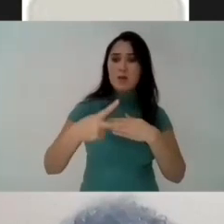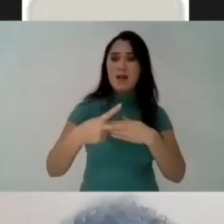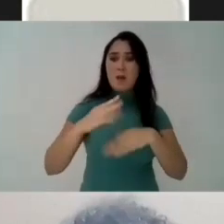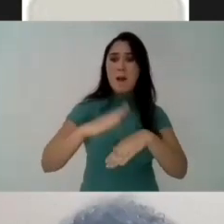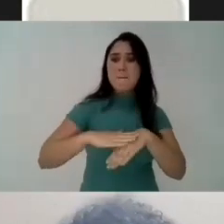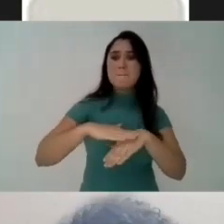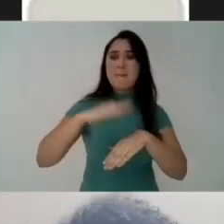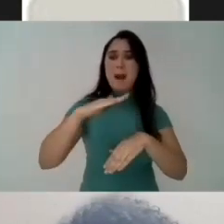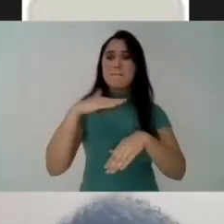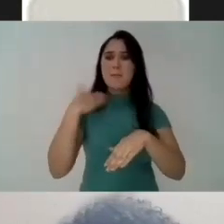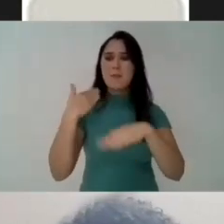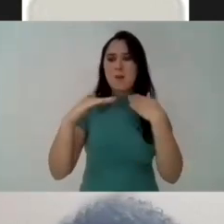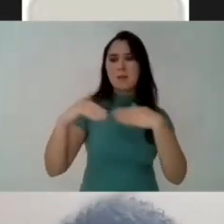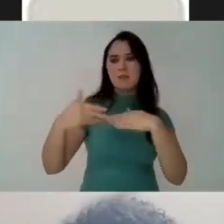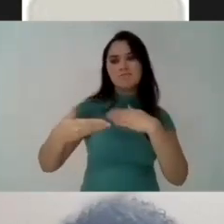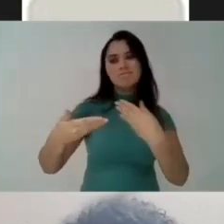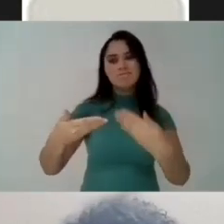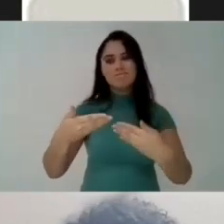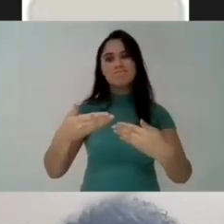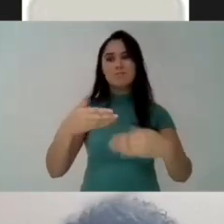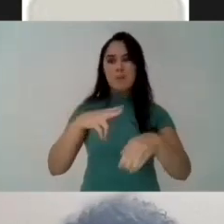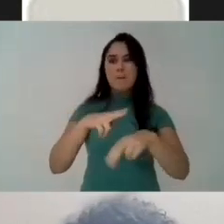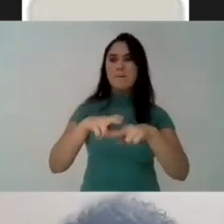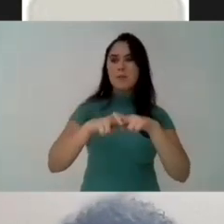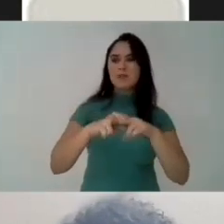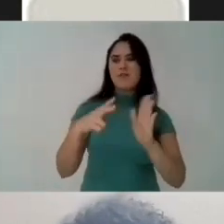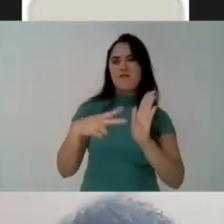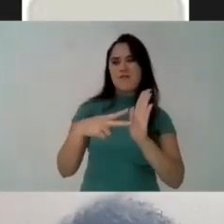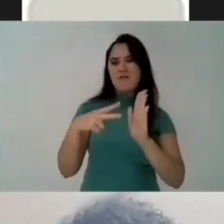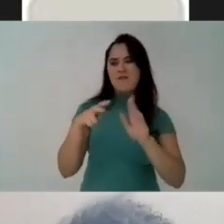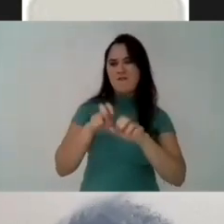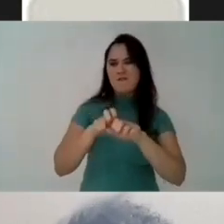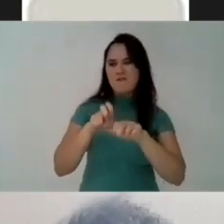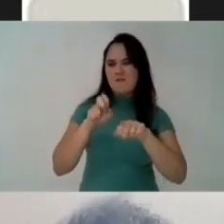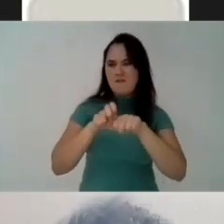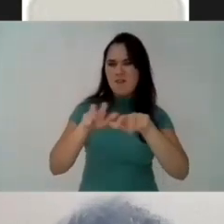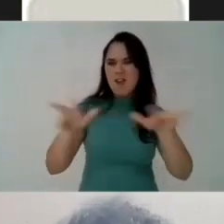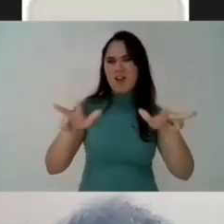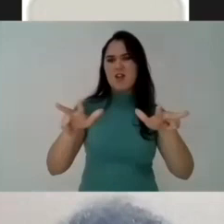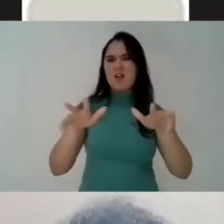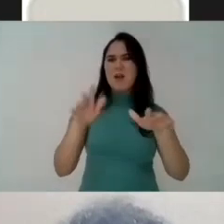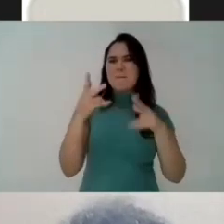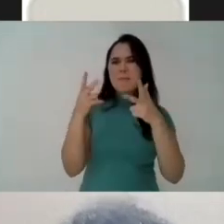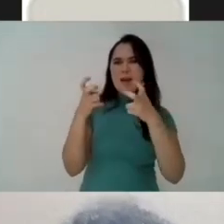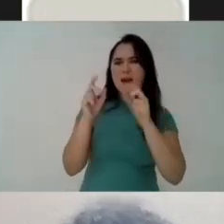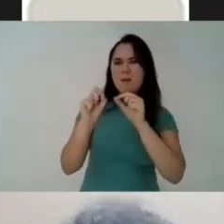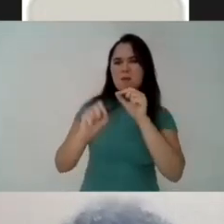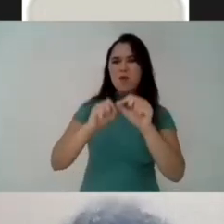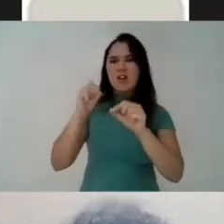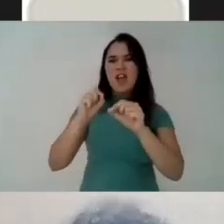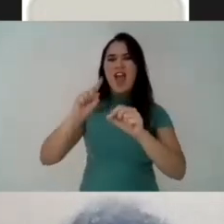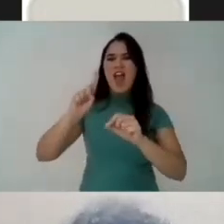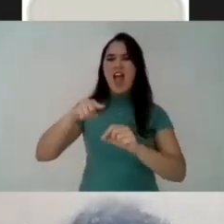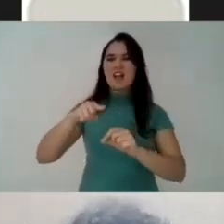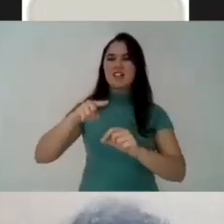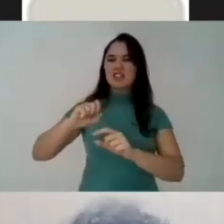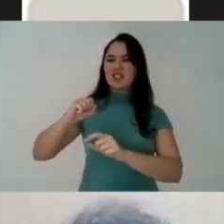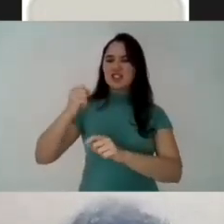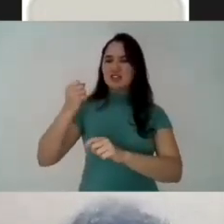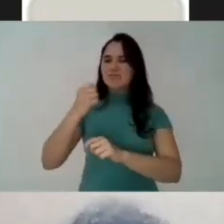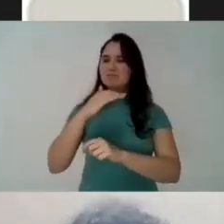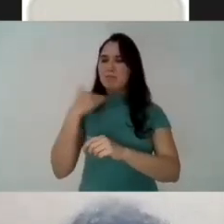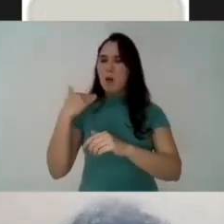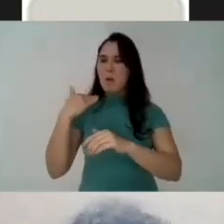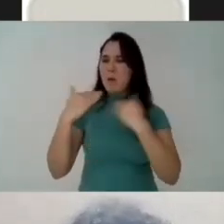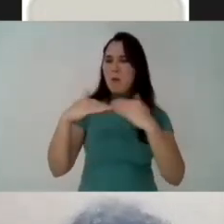and they are spread all over Brazil And the UNE is one of the few entities in